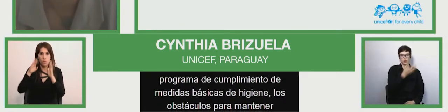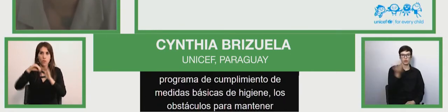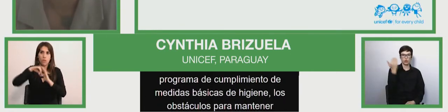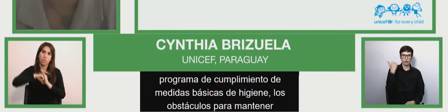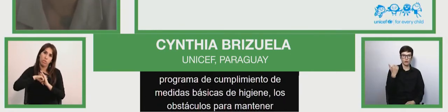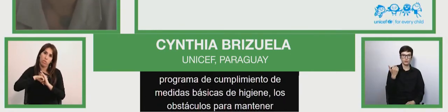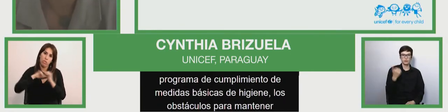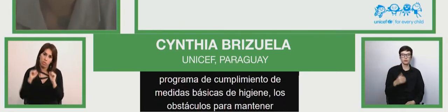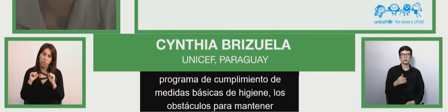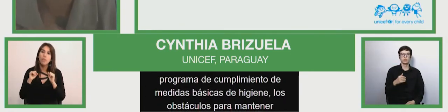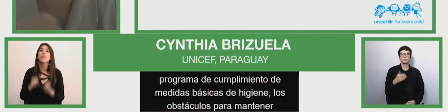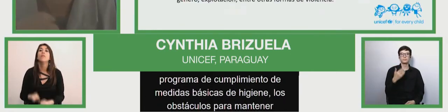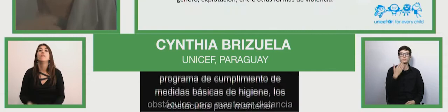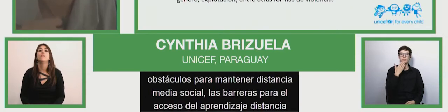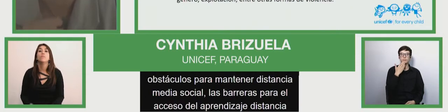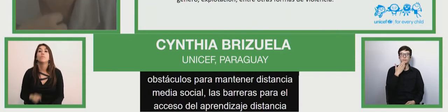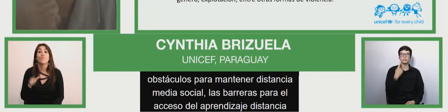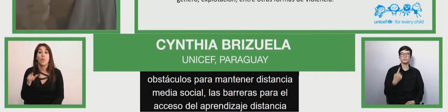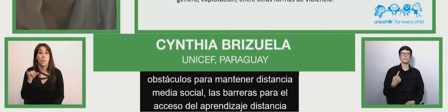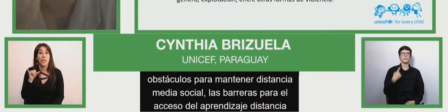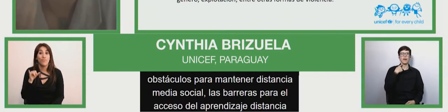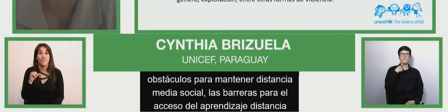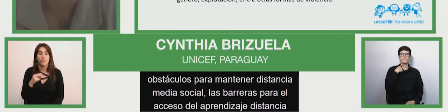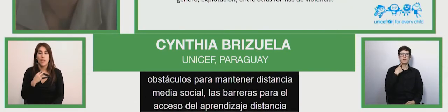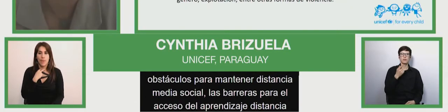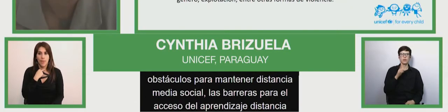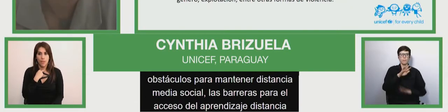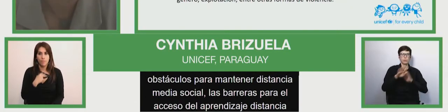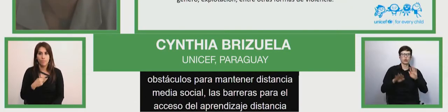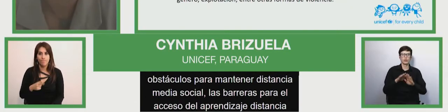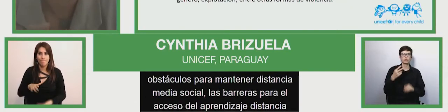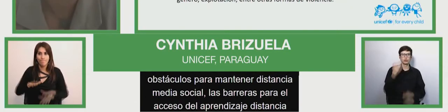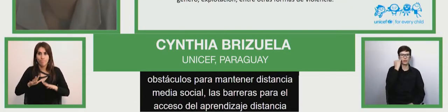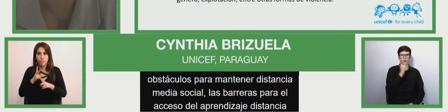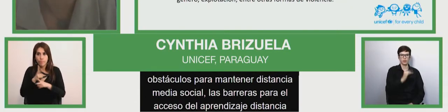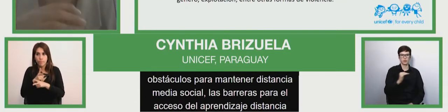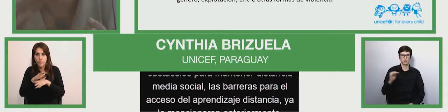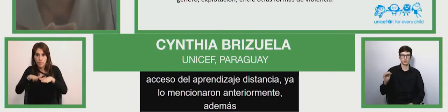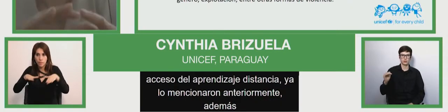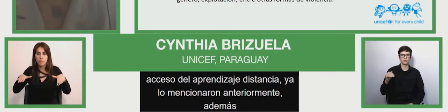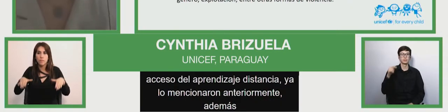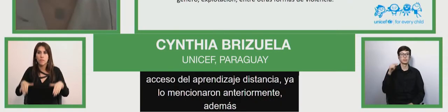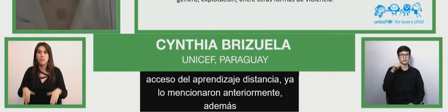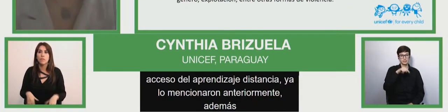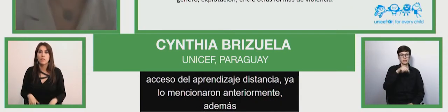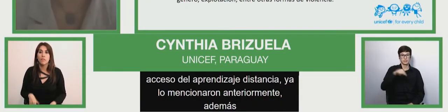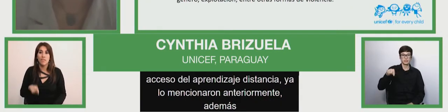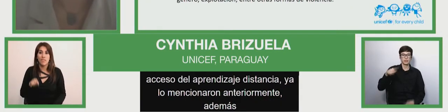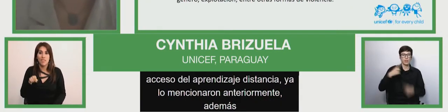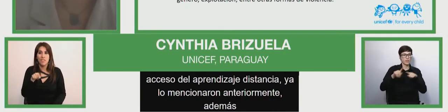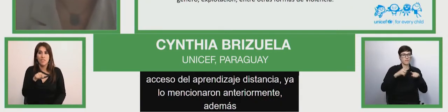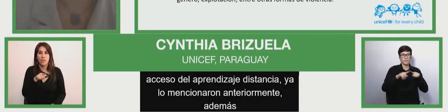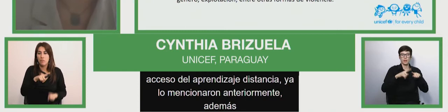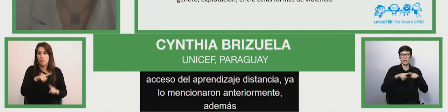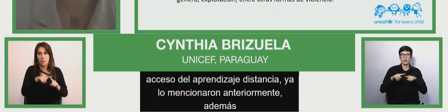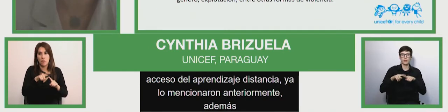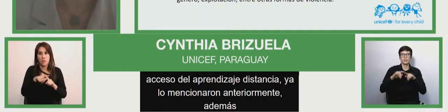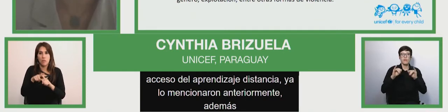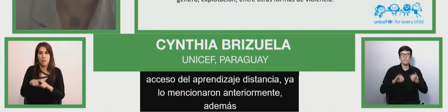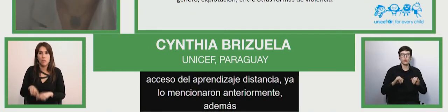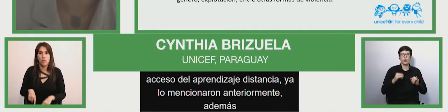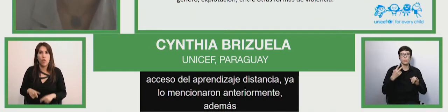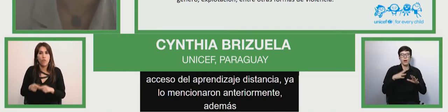the the protection of childhood there are all different types of challenges